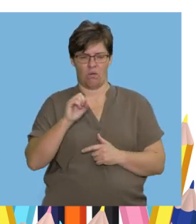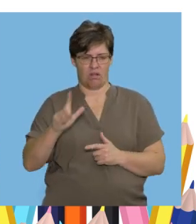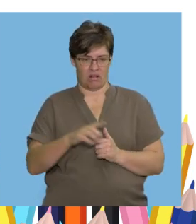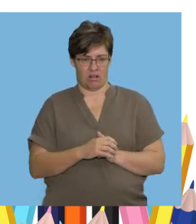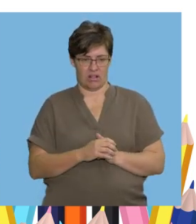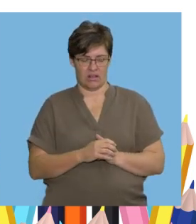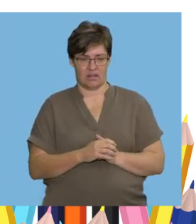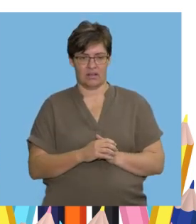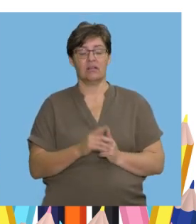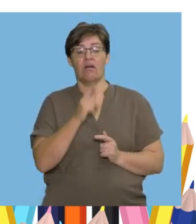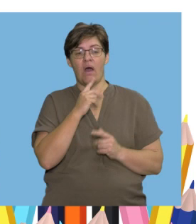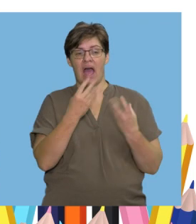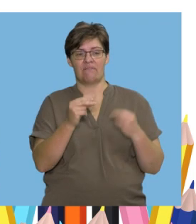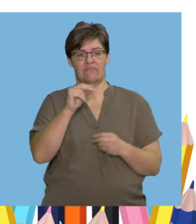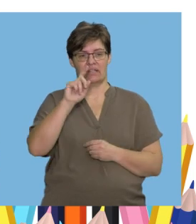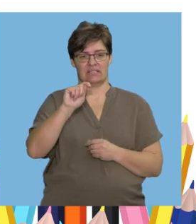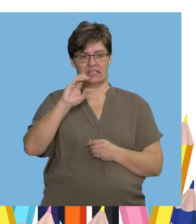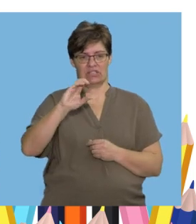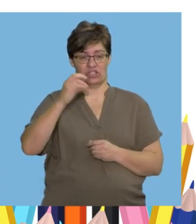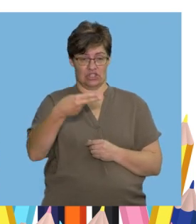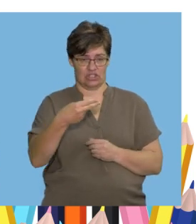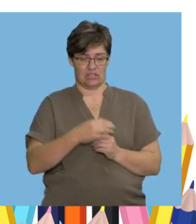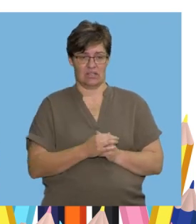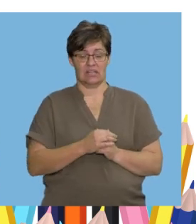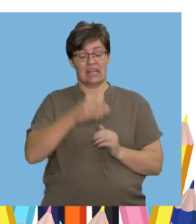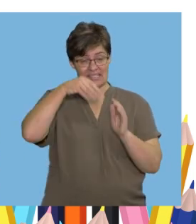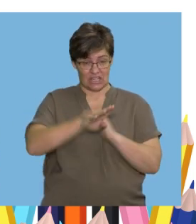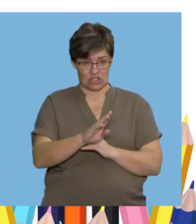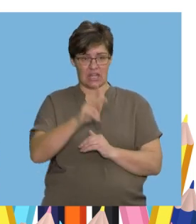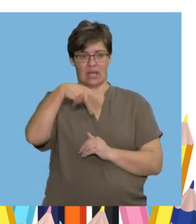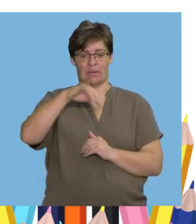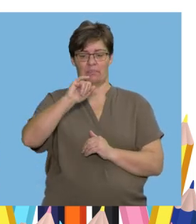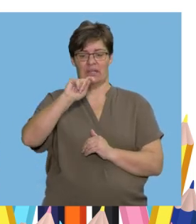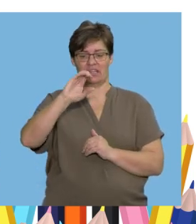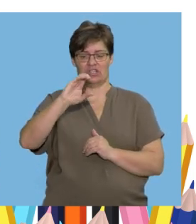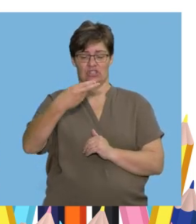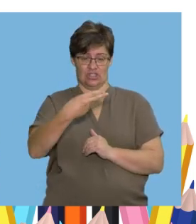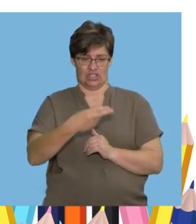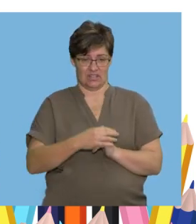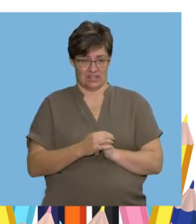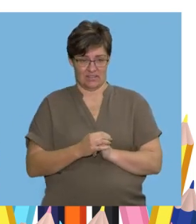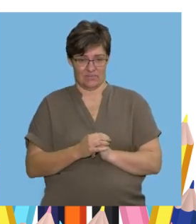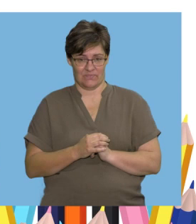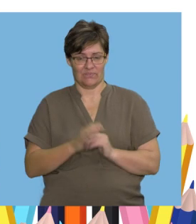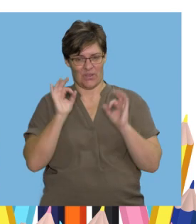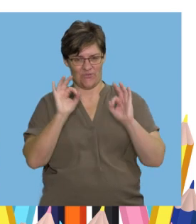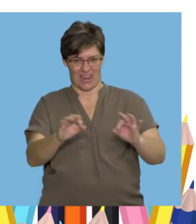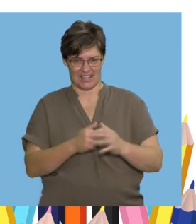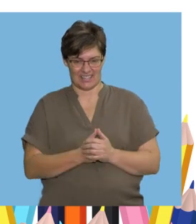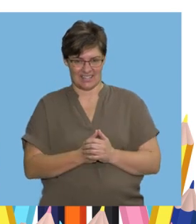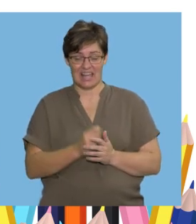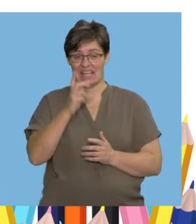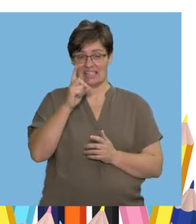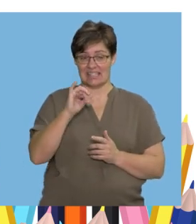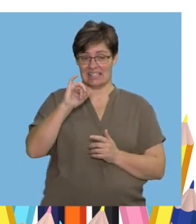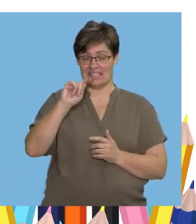Which words in that sentence have the ch sound? Ditch and pitch That's